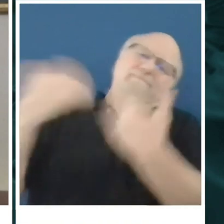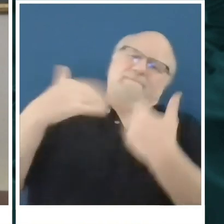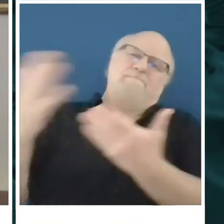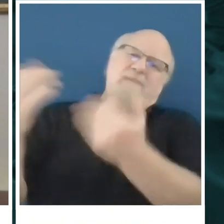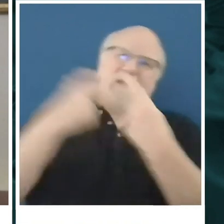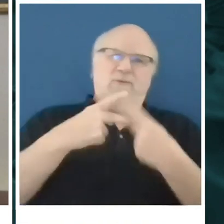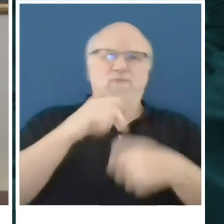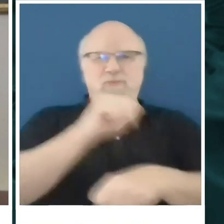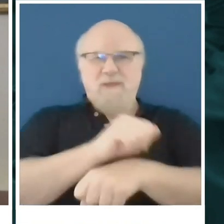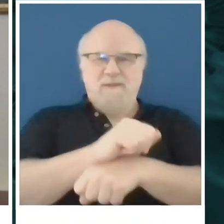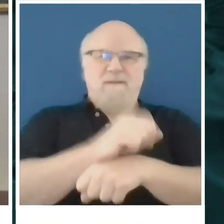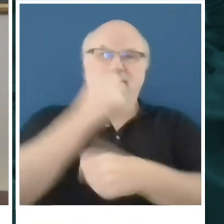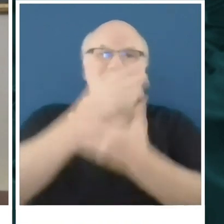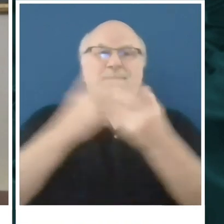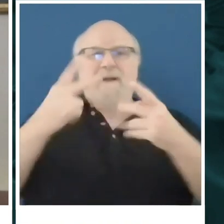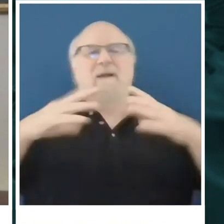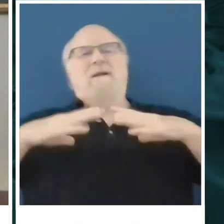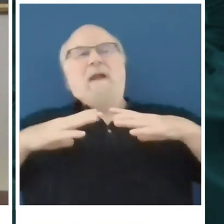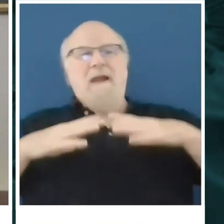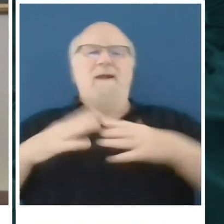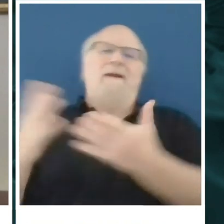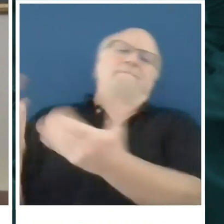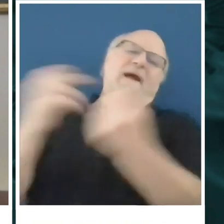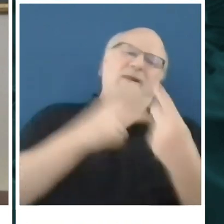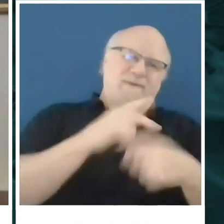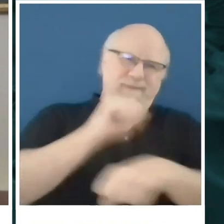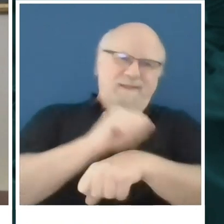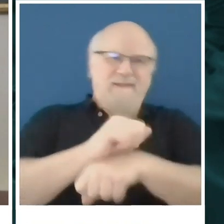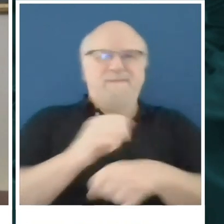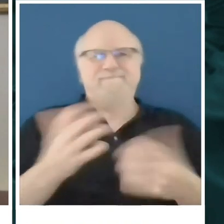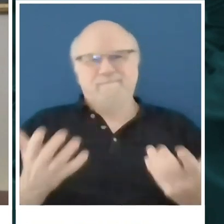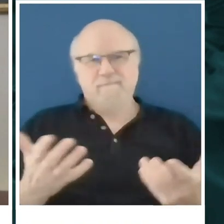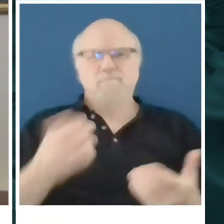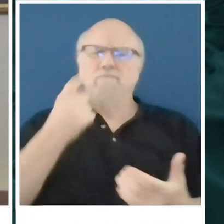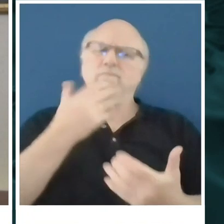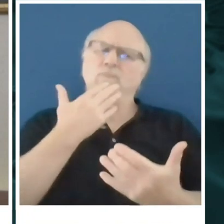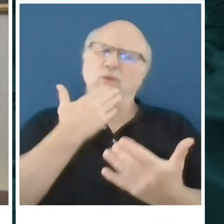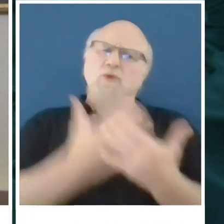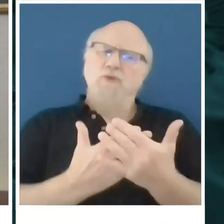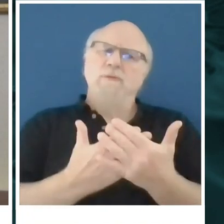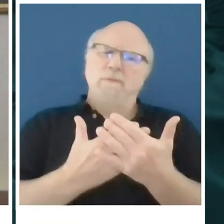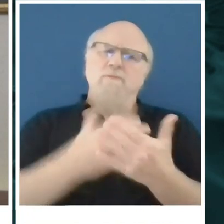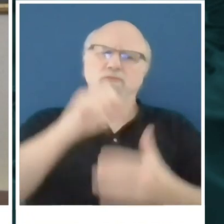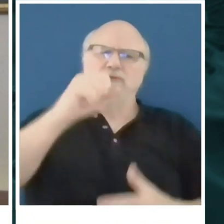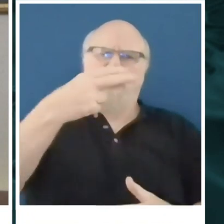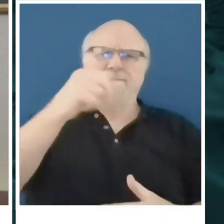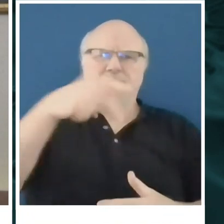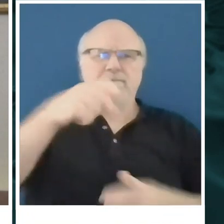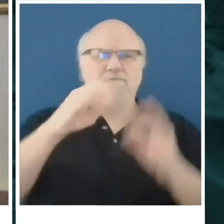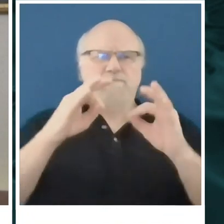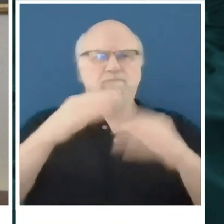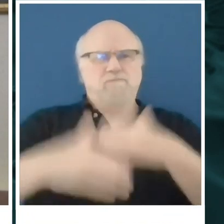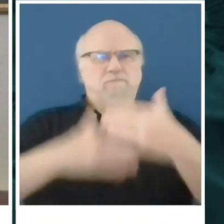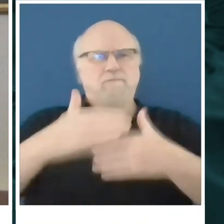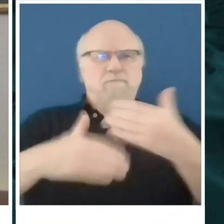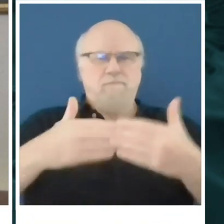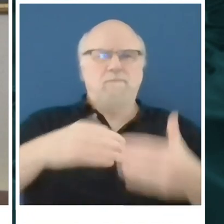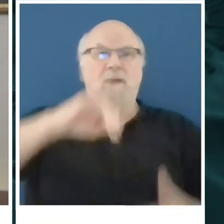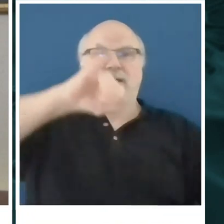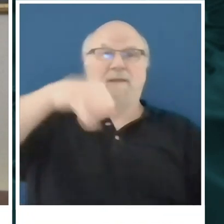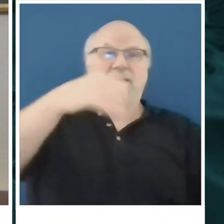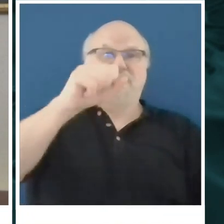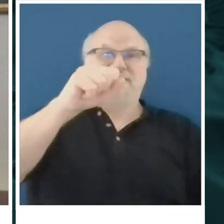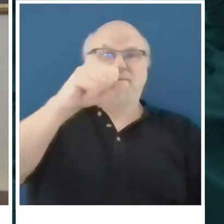you know, we've got a lot going on, but we're in good shape. And I don't think the fire from the JSO side, the fire last night, did not really have